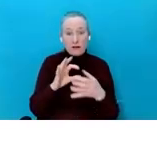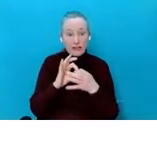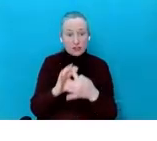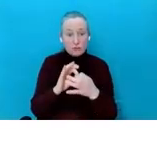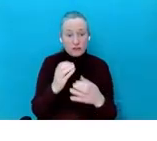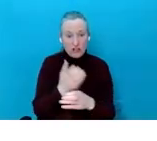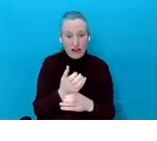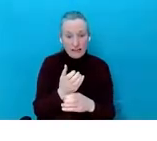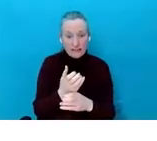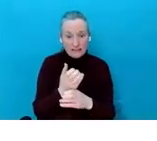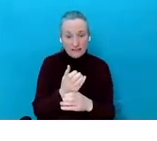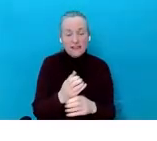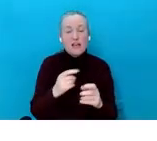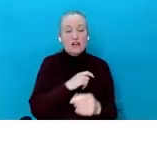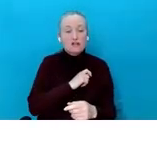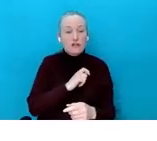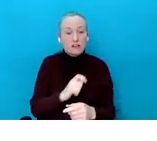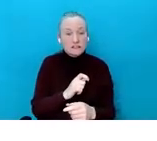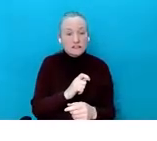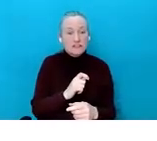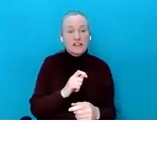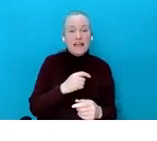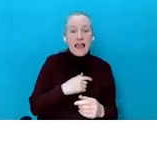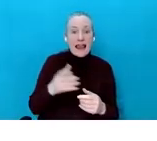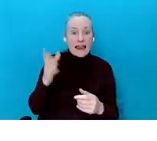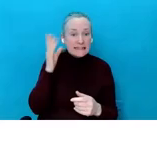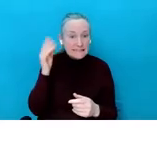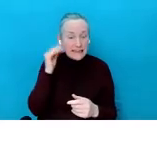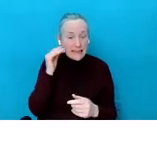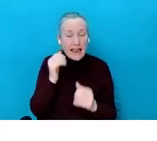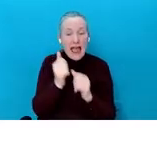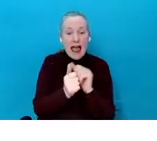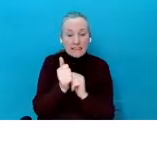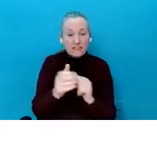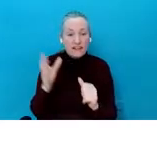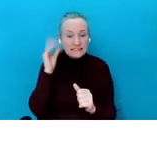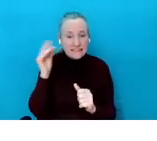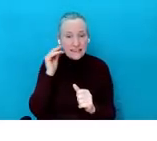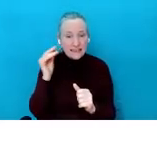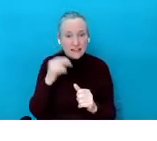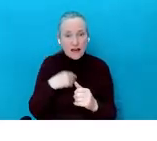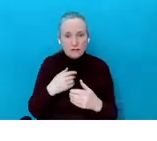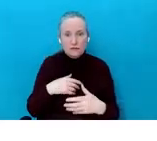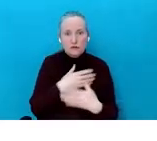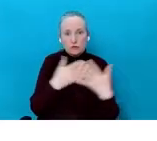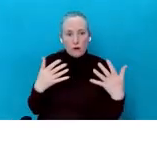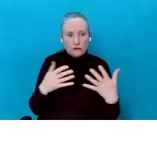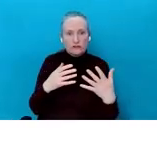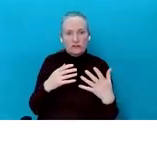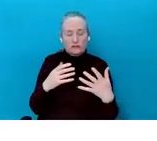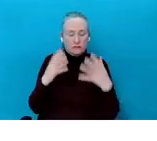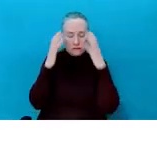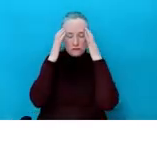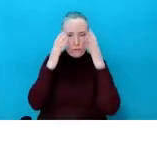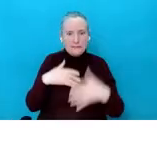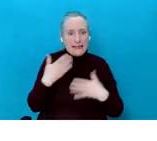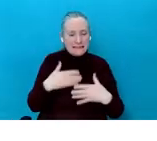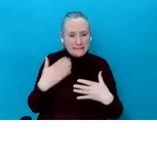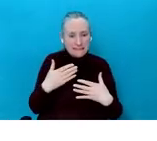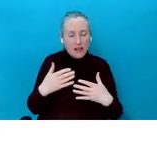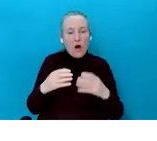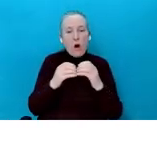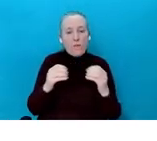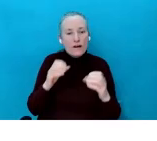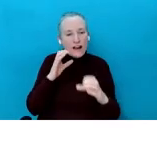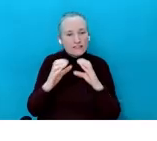Trust. Listening. Active listening. Not overreacting. You know, open conversations with